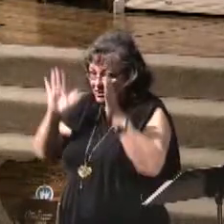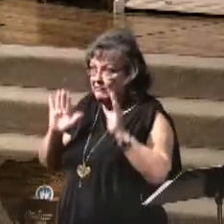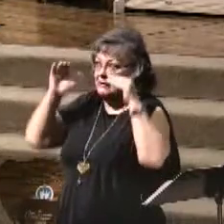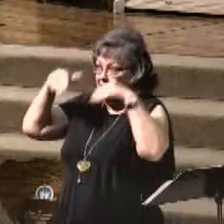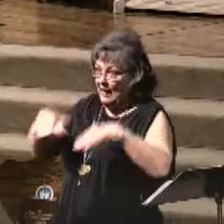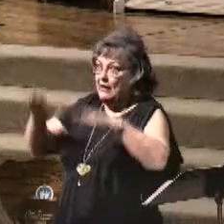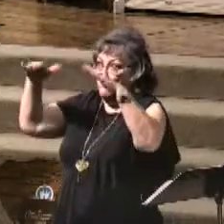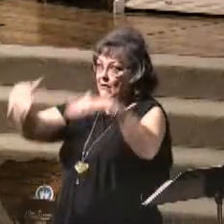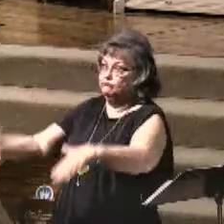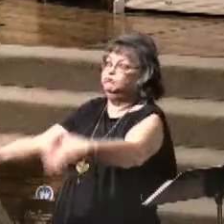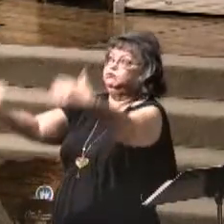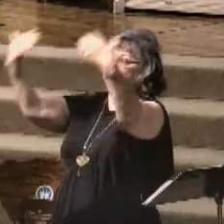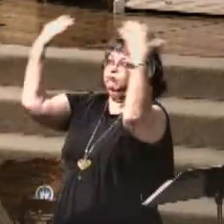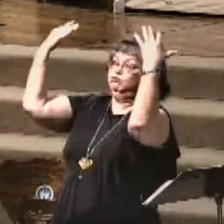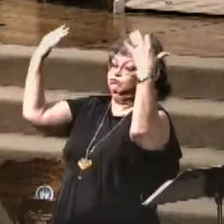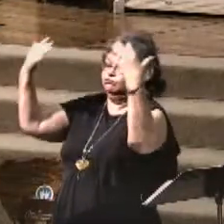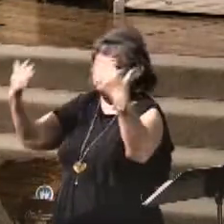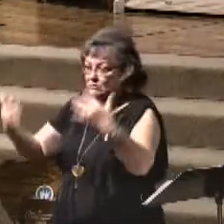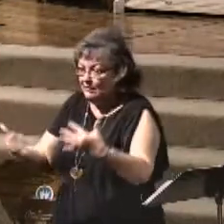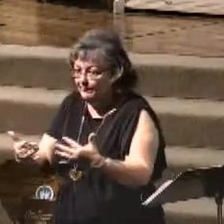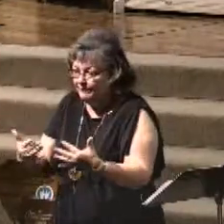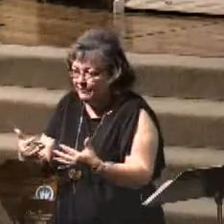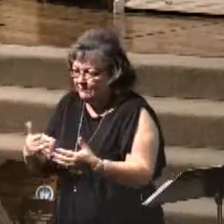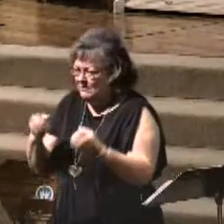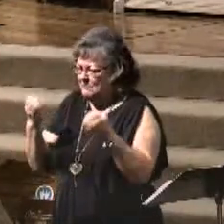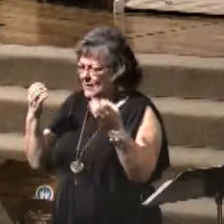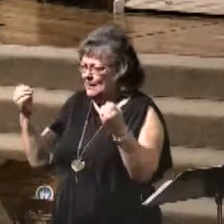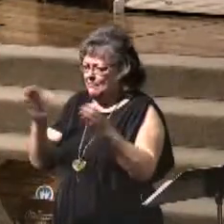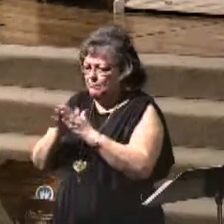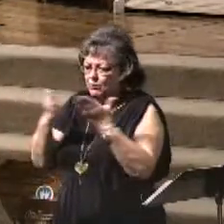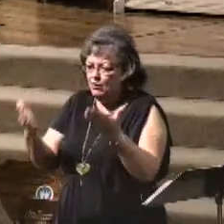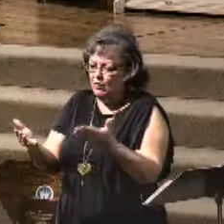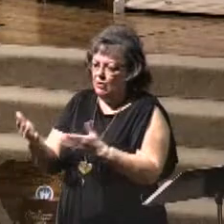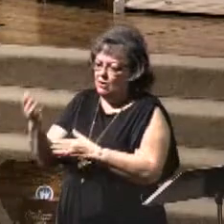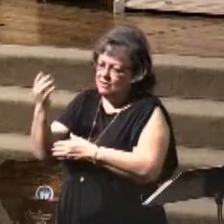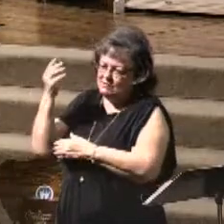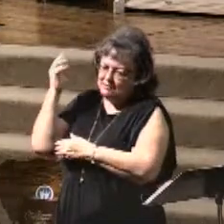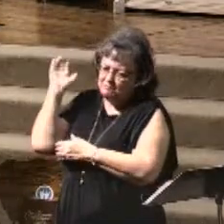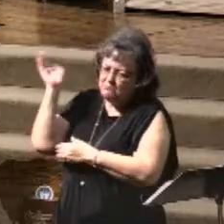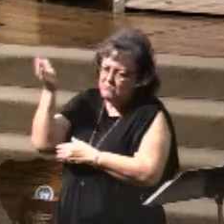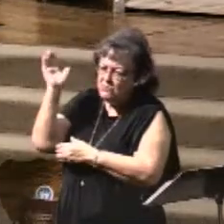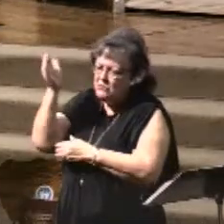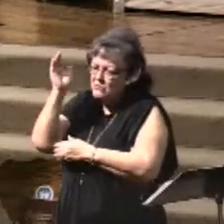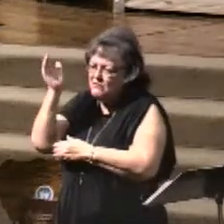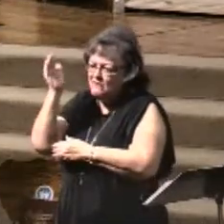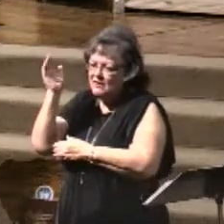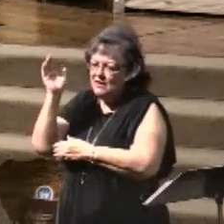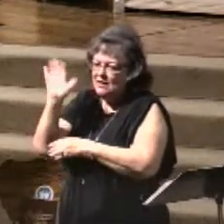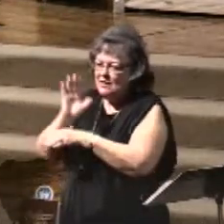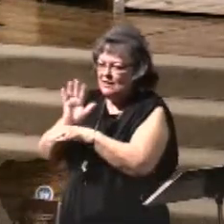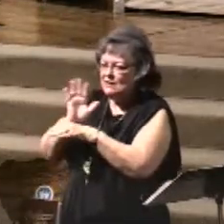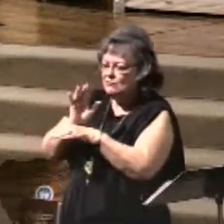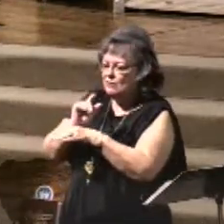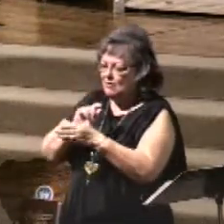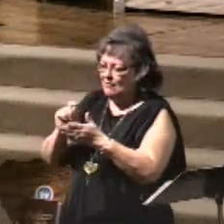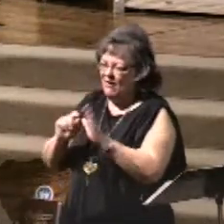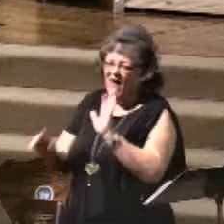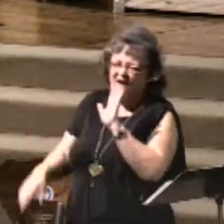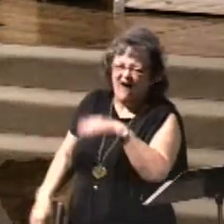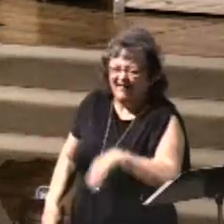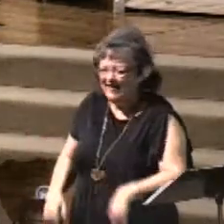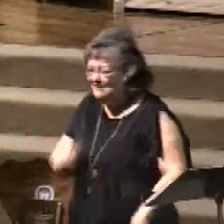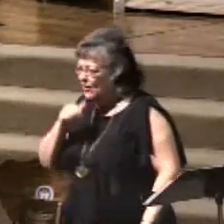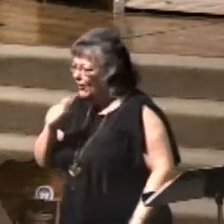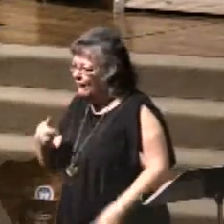this kind of stuff. And the destruction that would take place. Say, that doesn't happen.